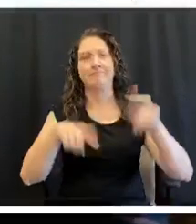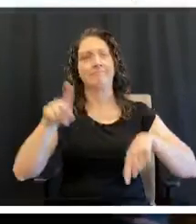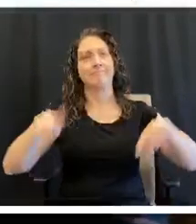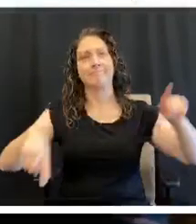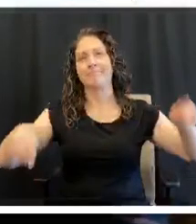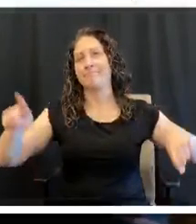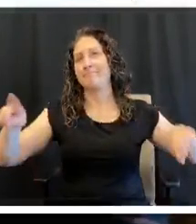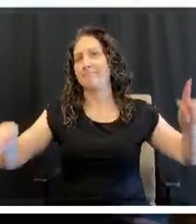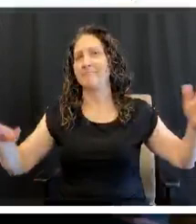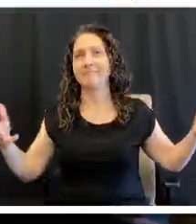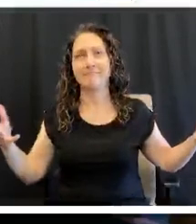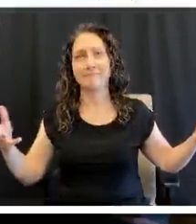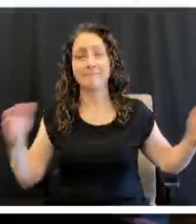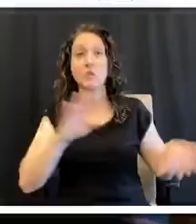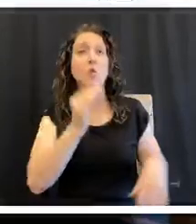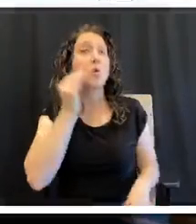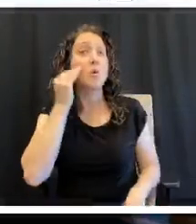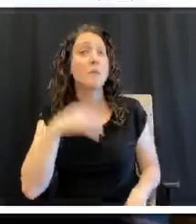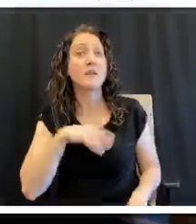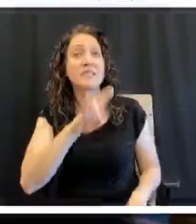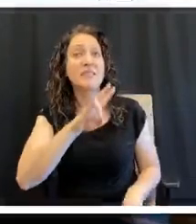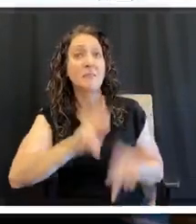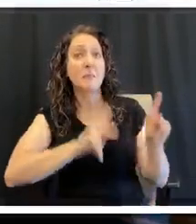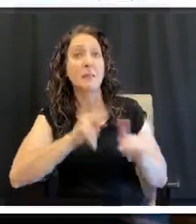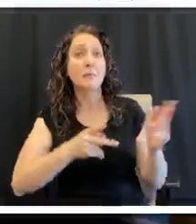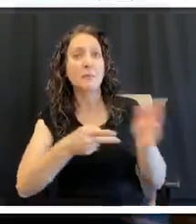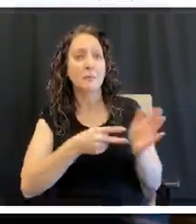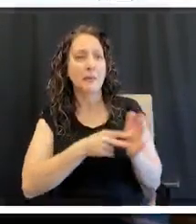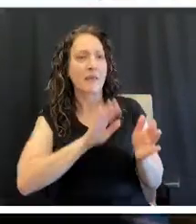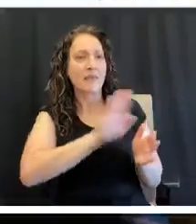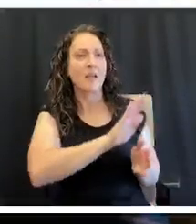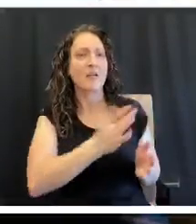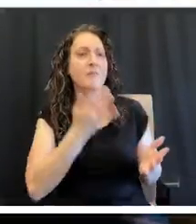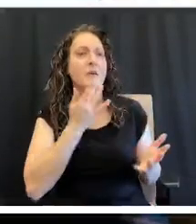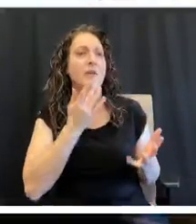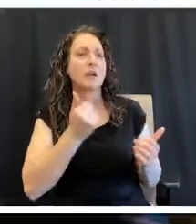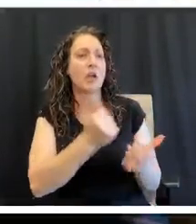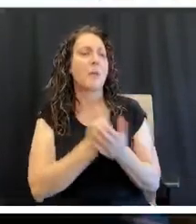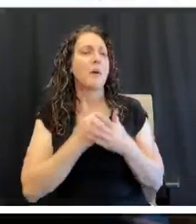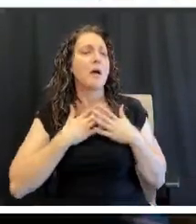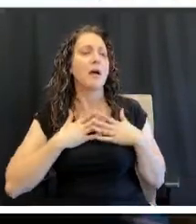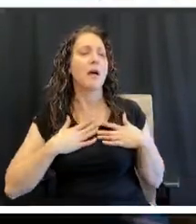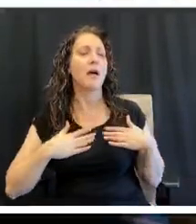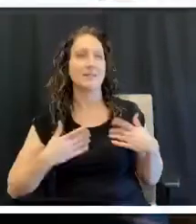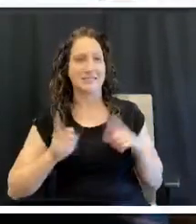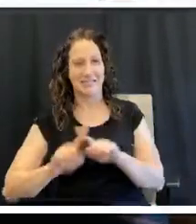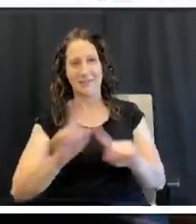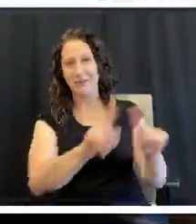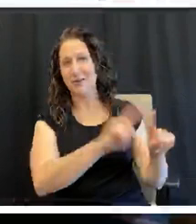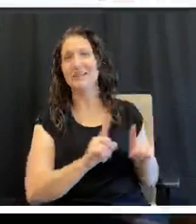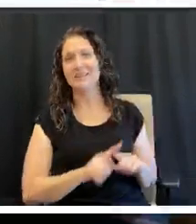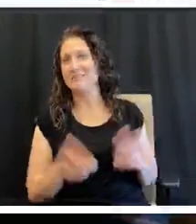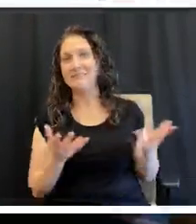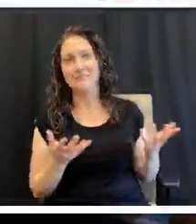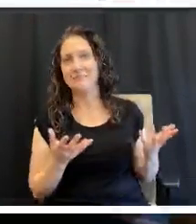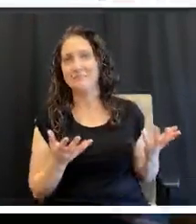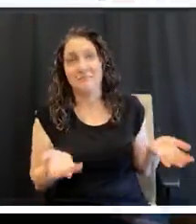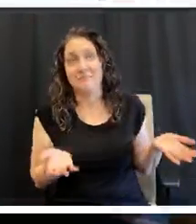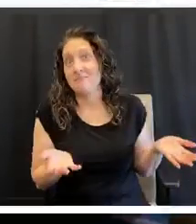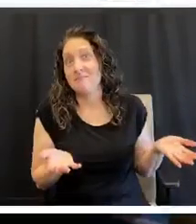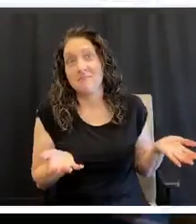In a household of seven people, you've probably got seven different comfort foods. This is true. Yeah. It could be more.